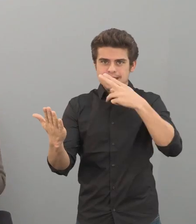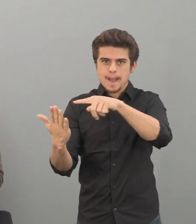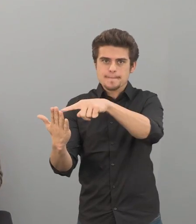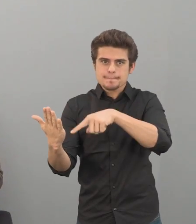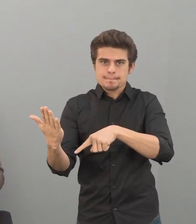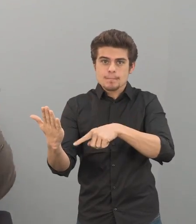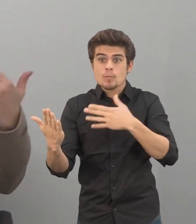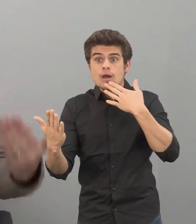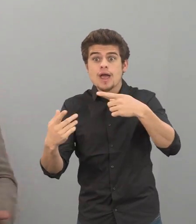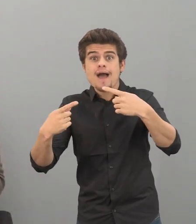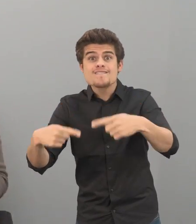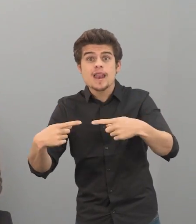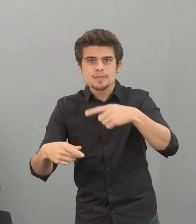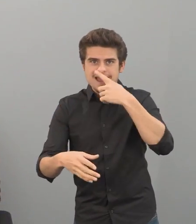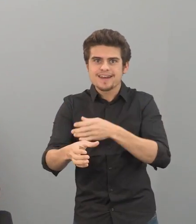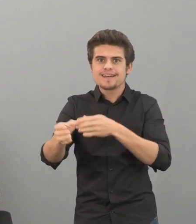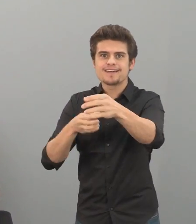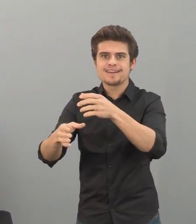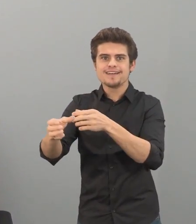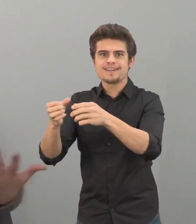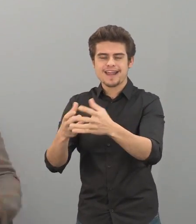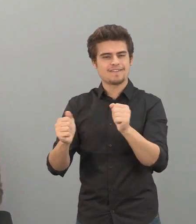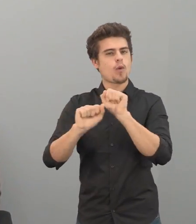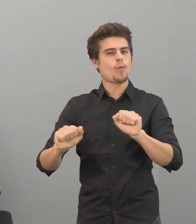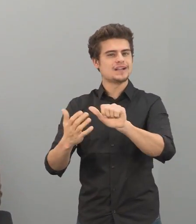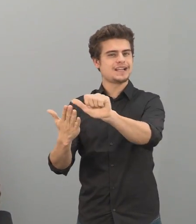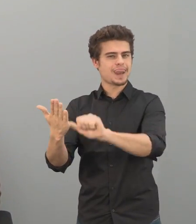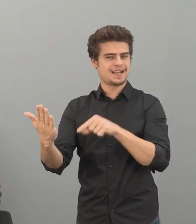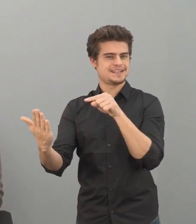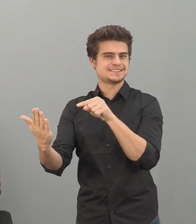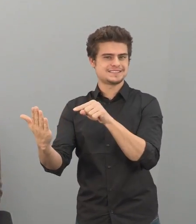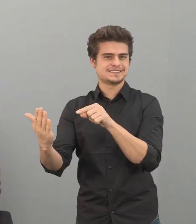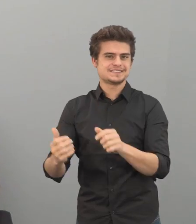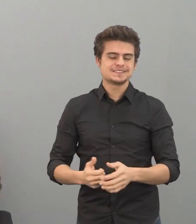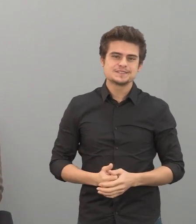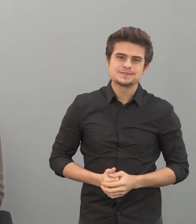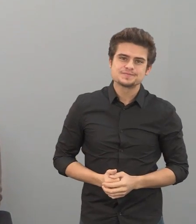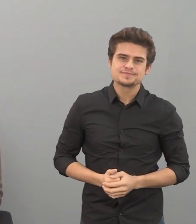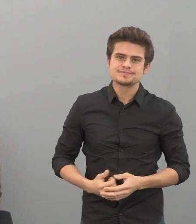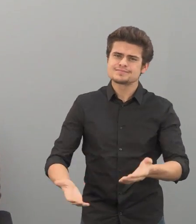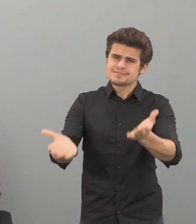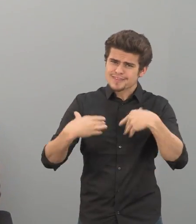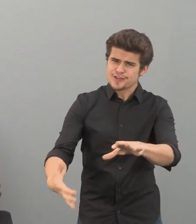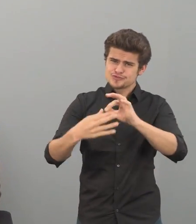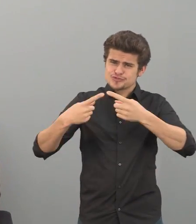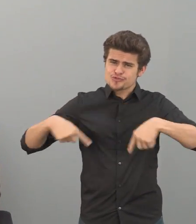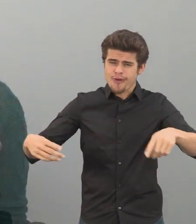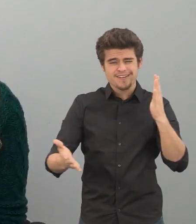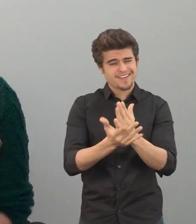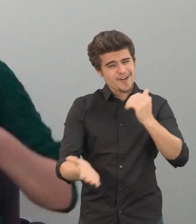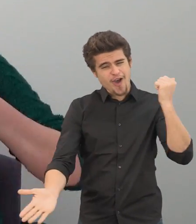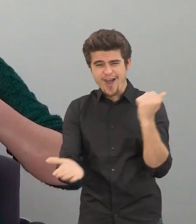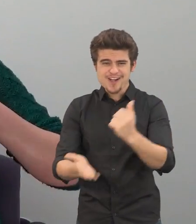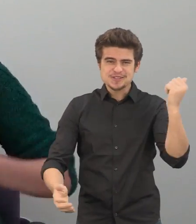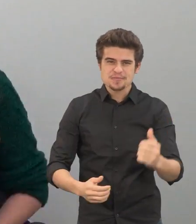us so they'll put you on the list for when the next space becomes available and there'll be a waiting list for that.